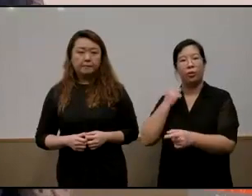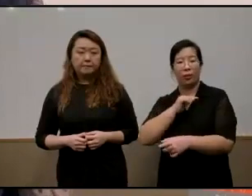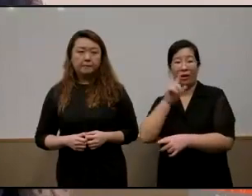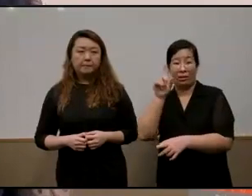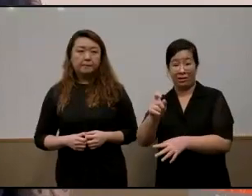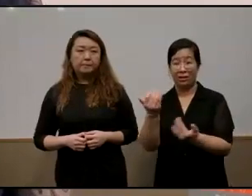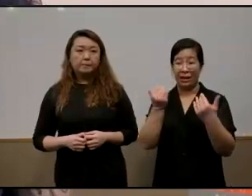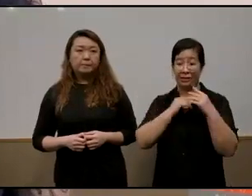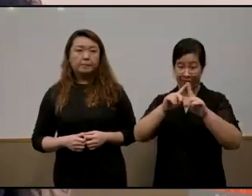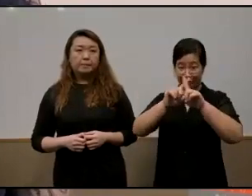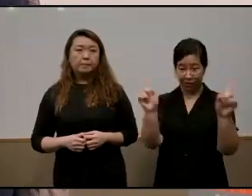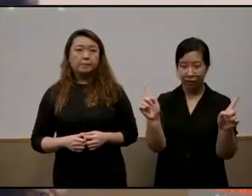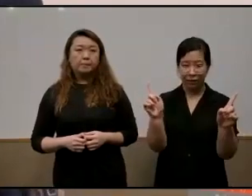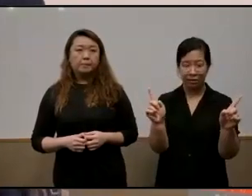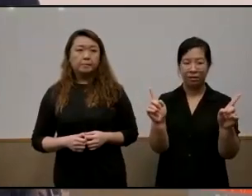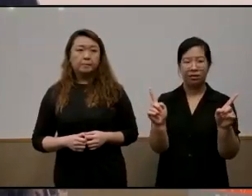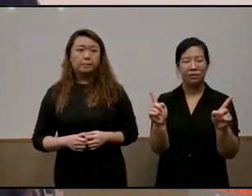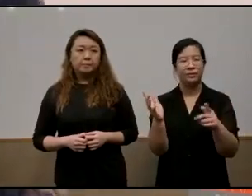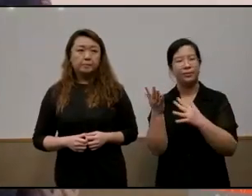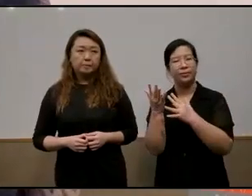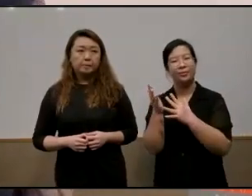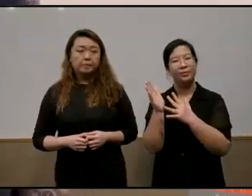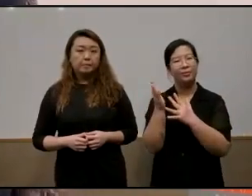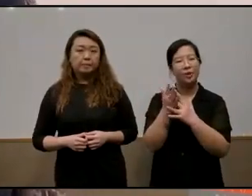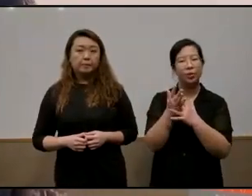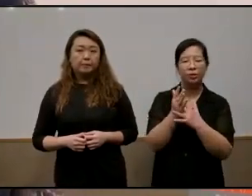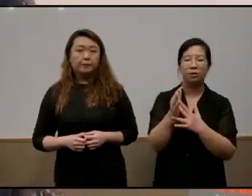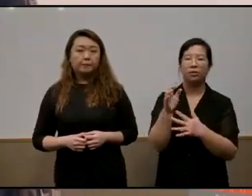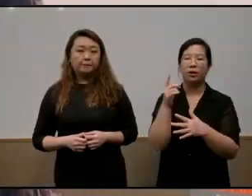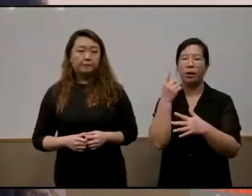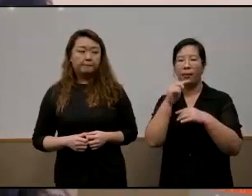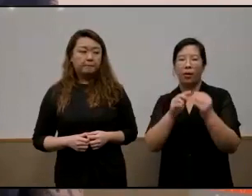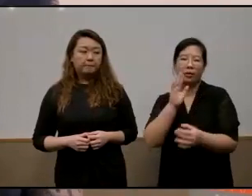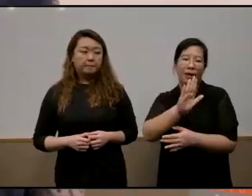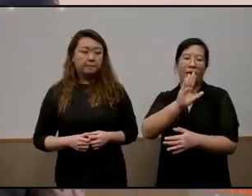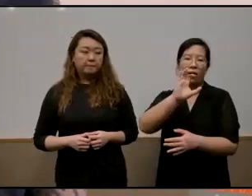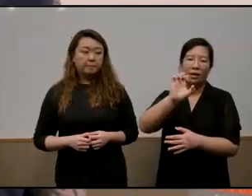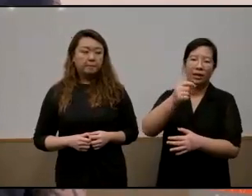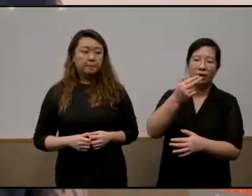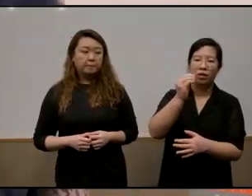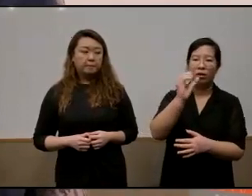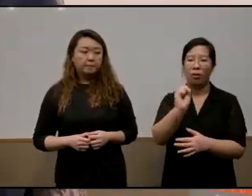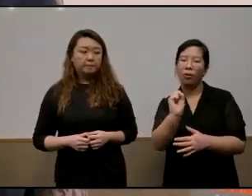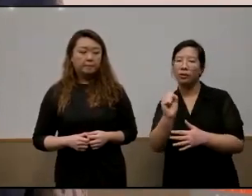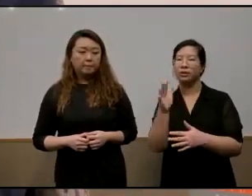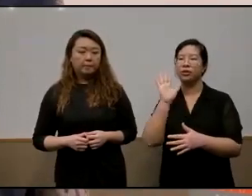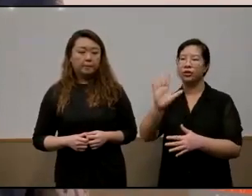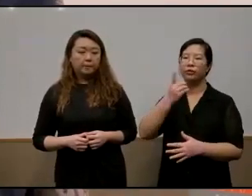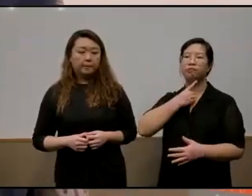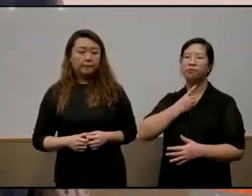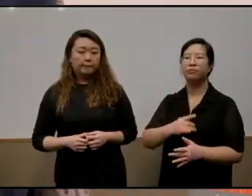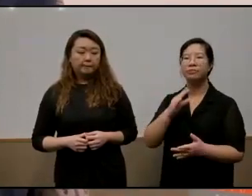difference in terms of uh their uh the ethos as well as their desire to be the teacher that uh